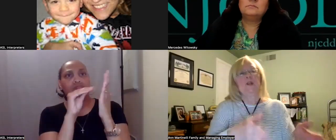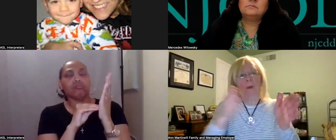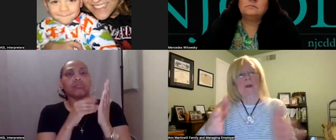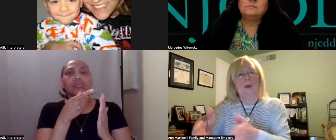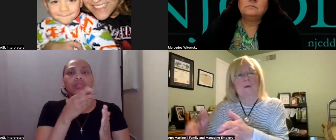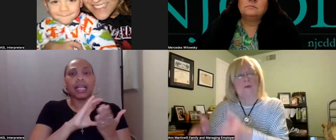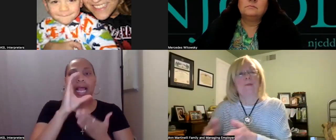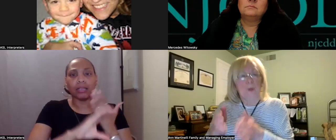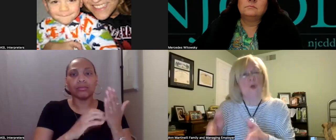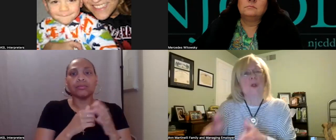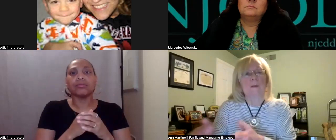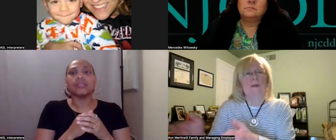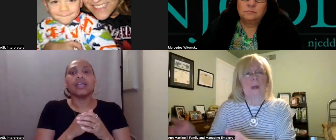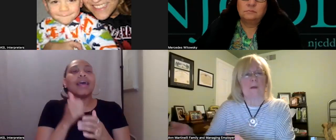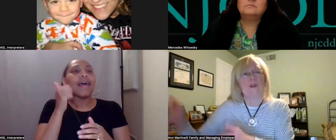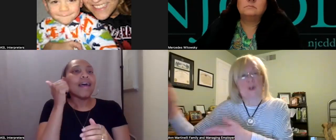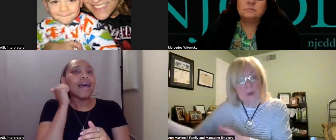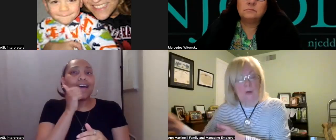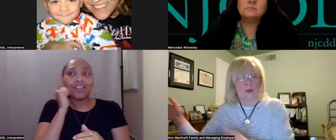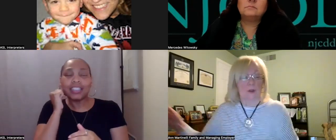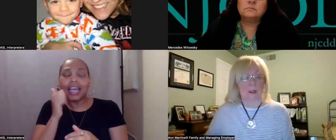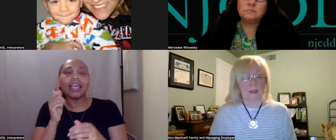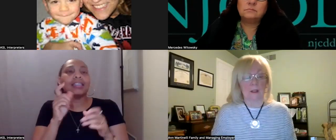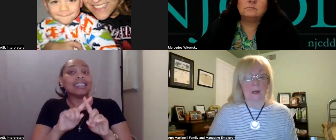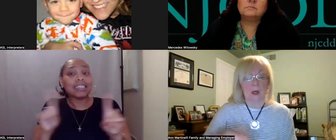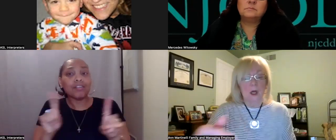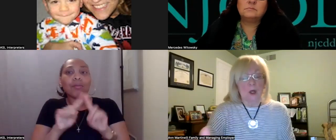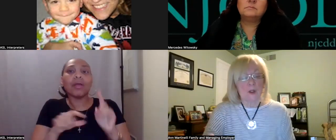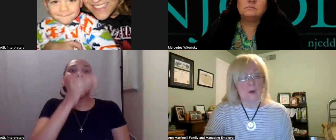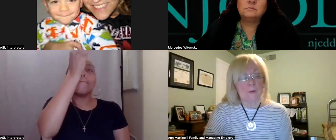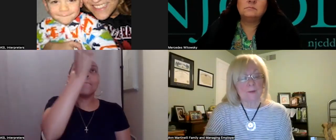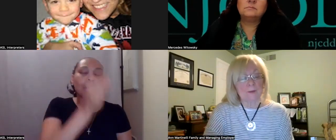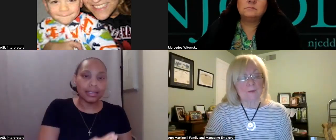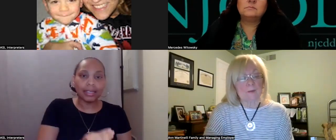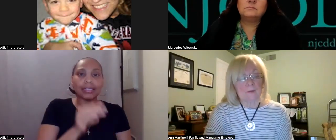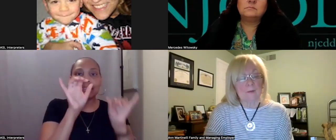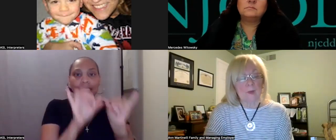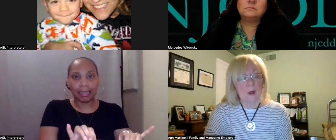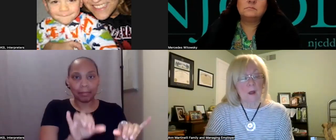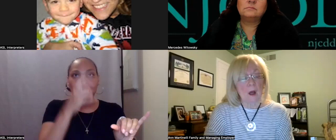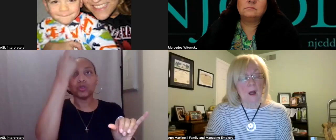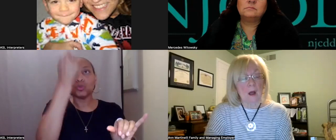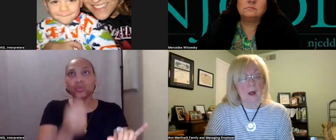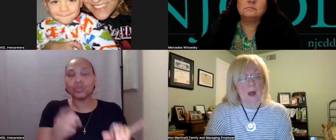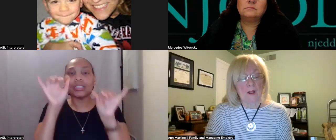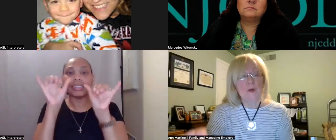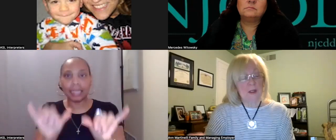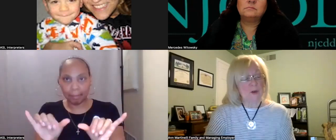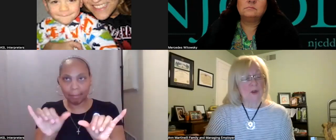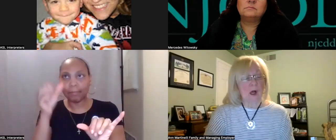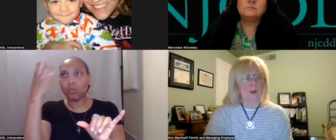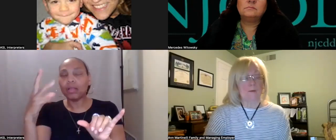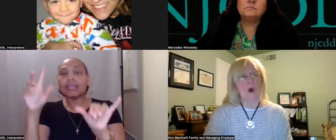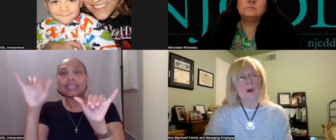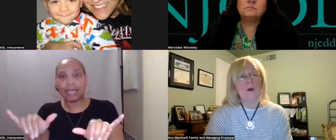each Monday would usually be the same. Each Tuesday would usually be the same. So I used